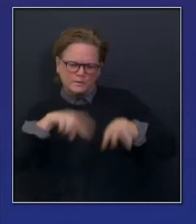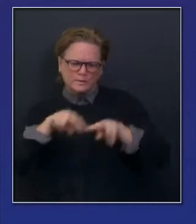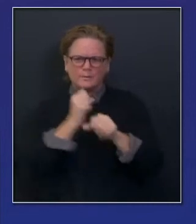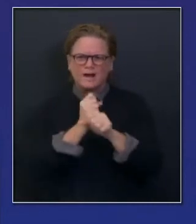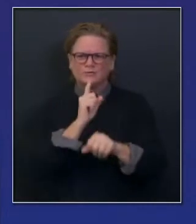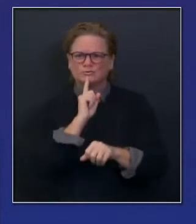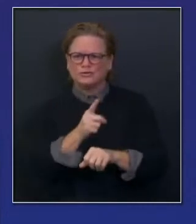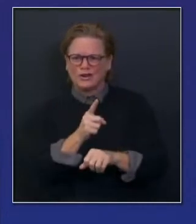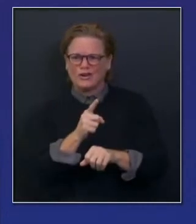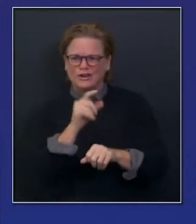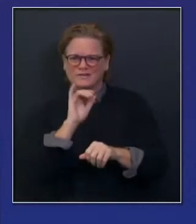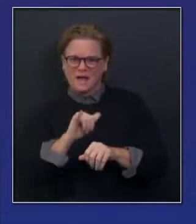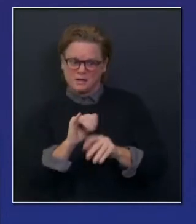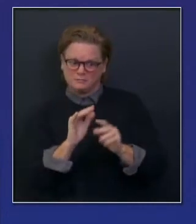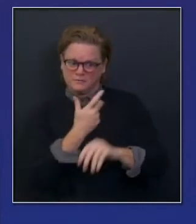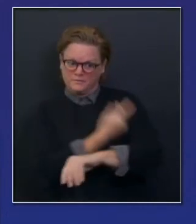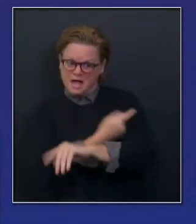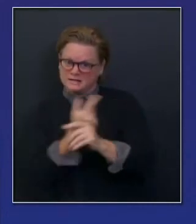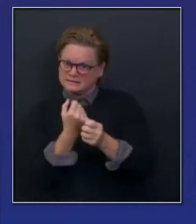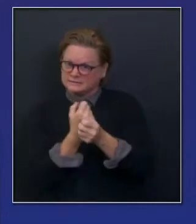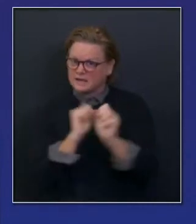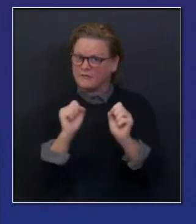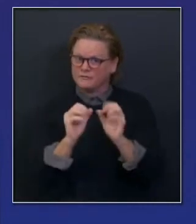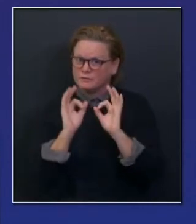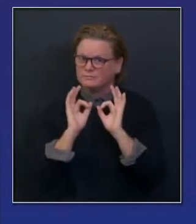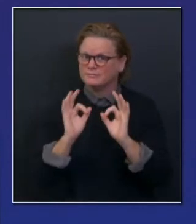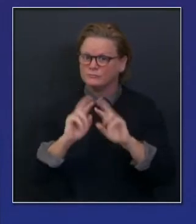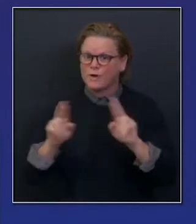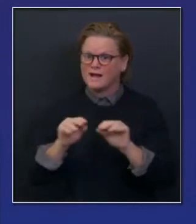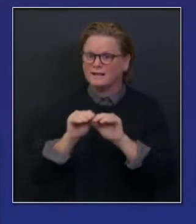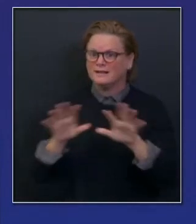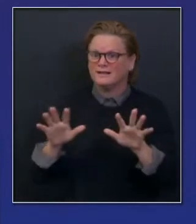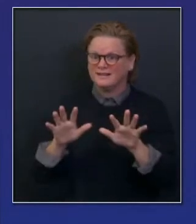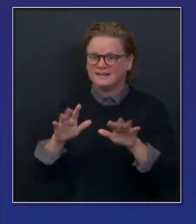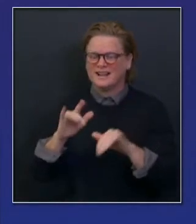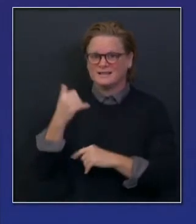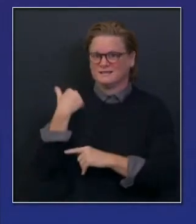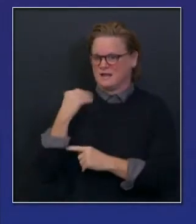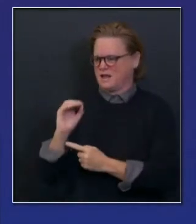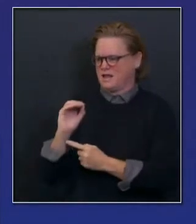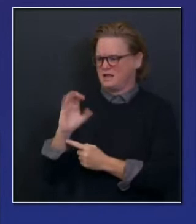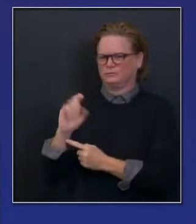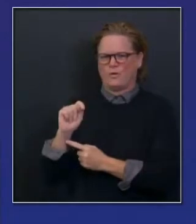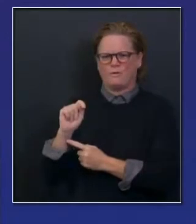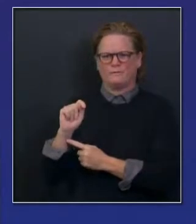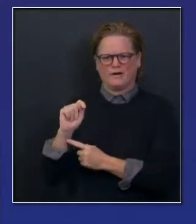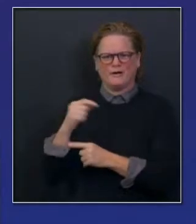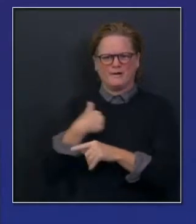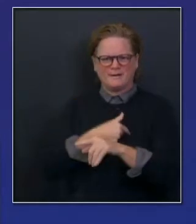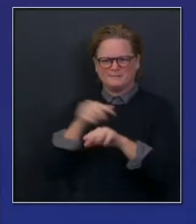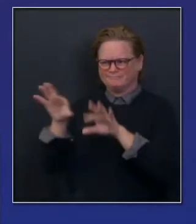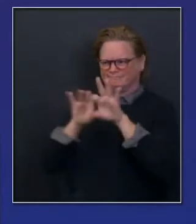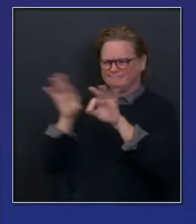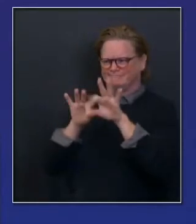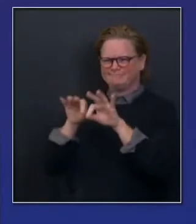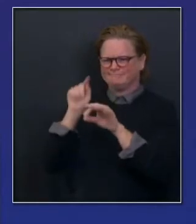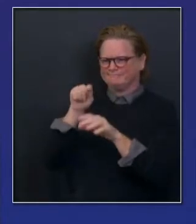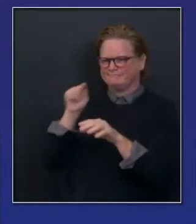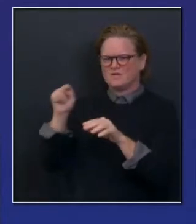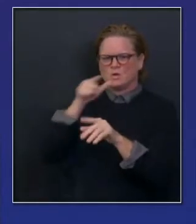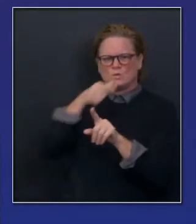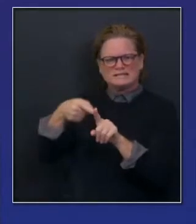October 19th, the state of California established a formal working group, a scientific panel of experts,